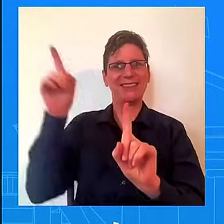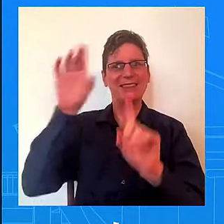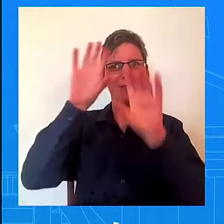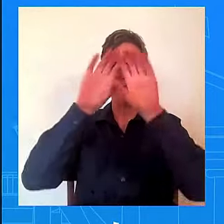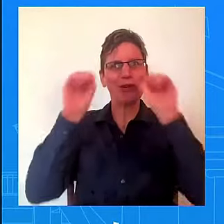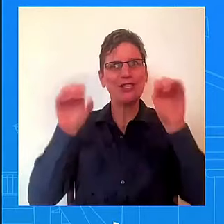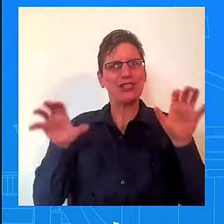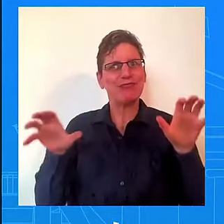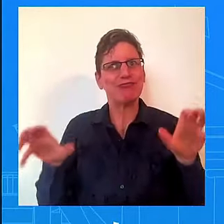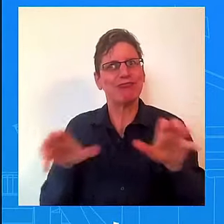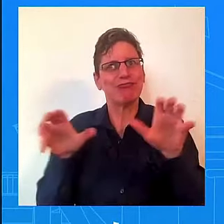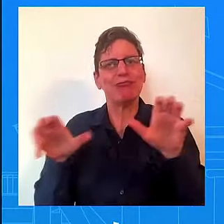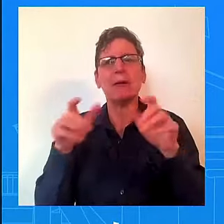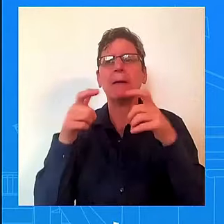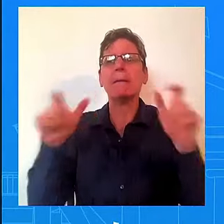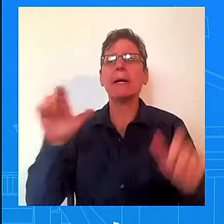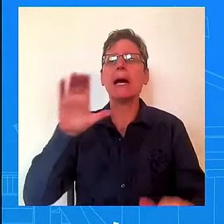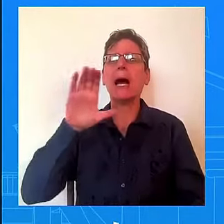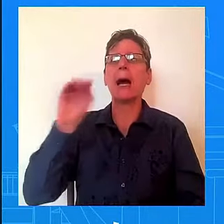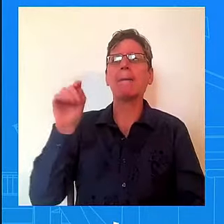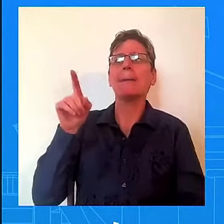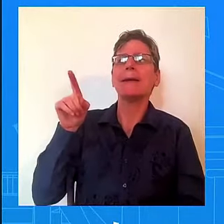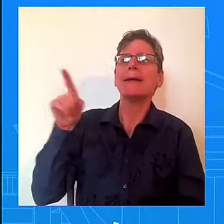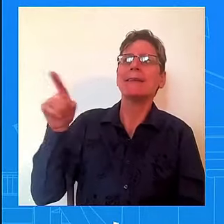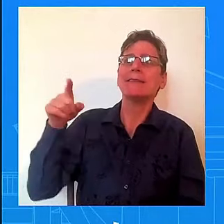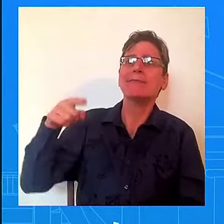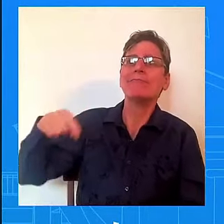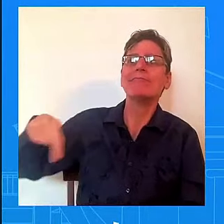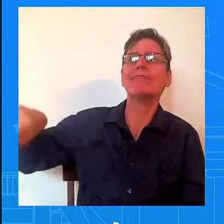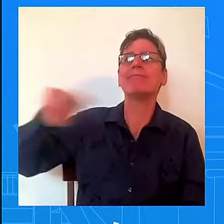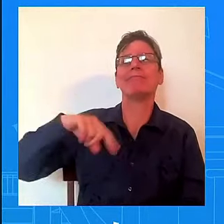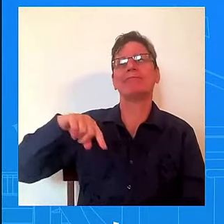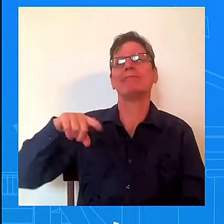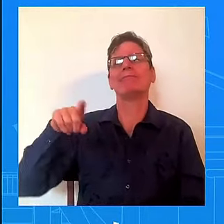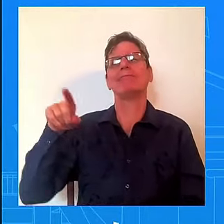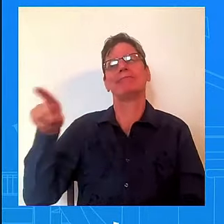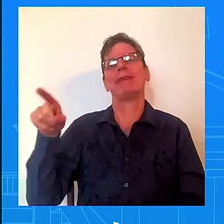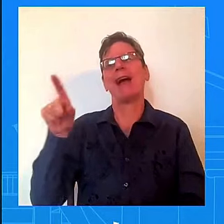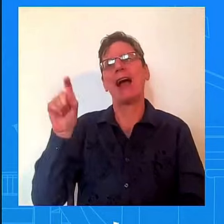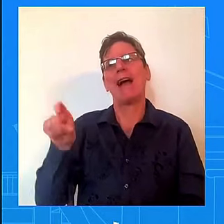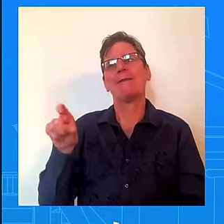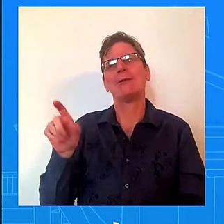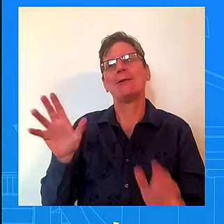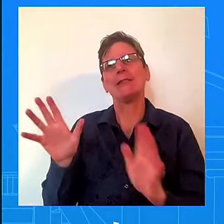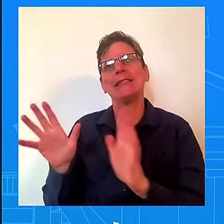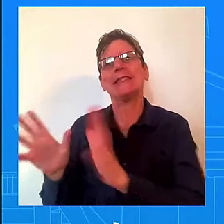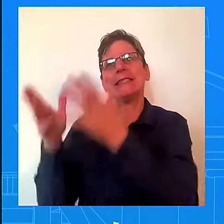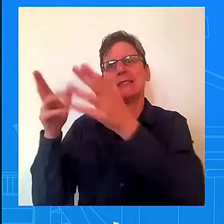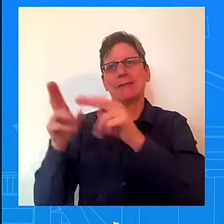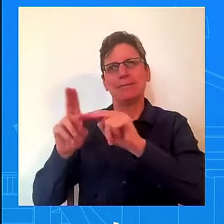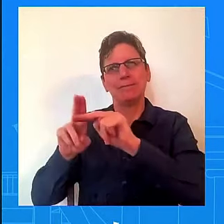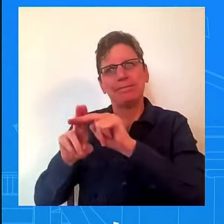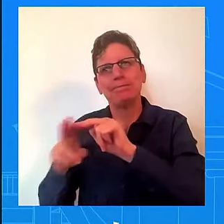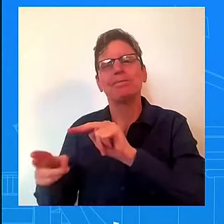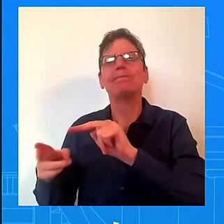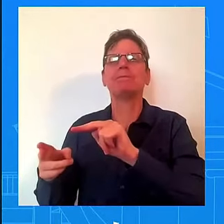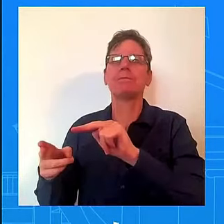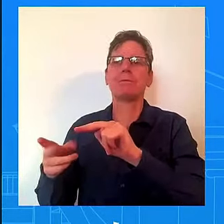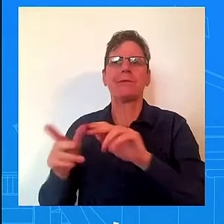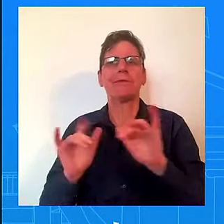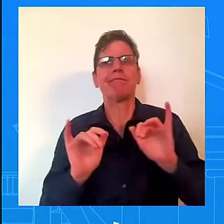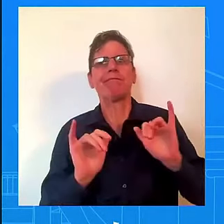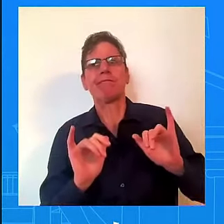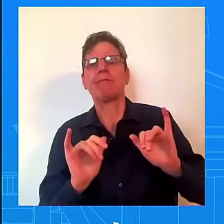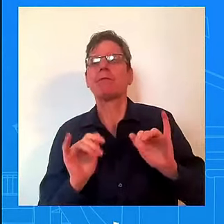were doing just that, raising the cost. And – but what we believe is that